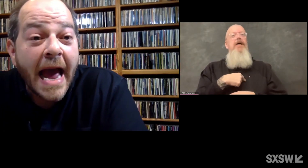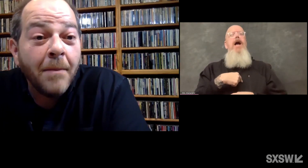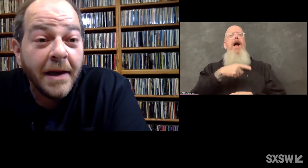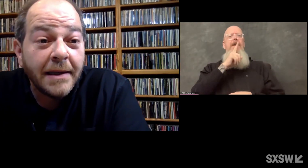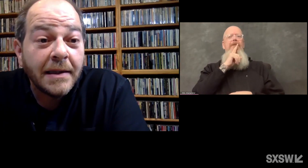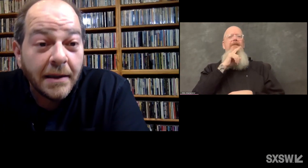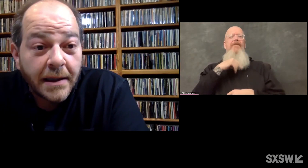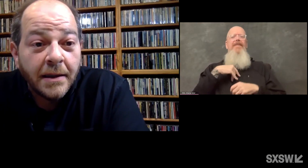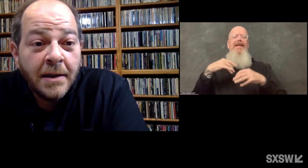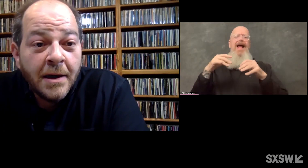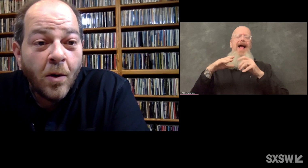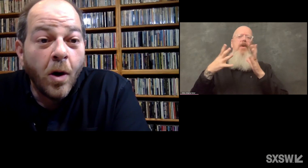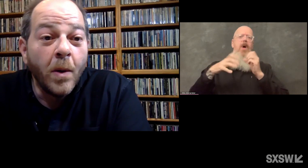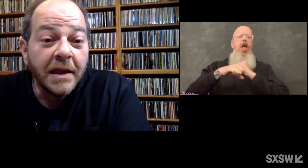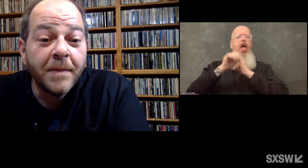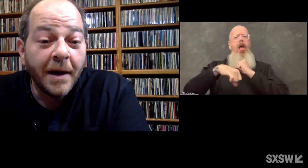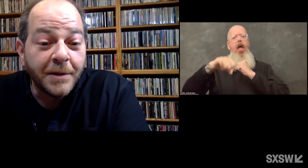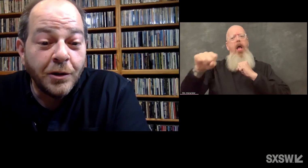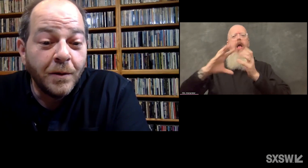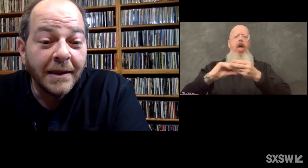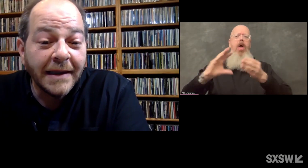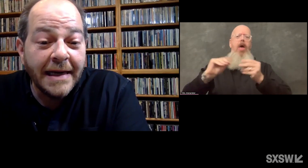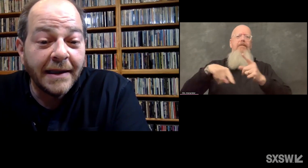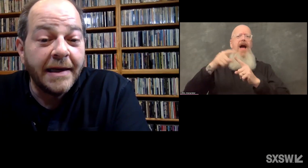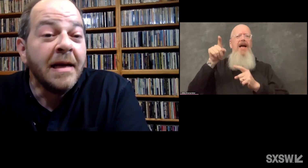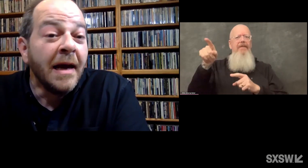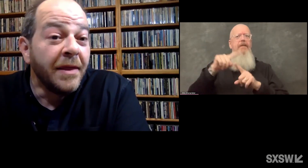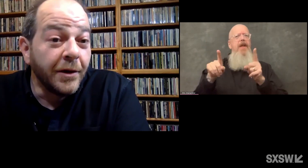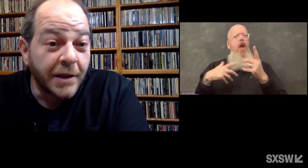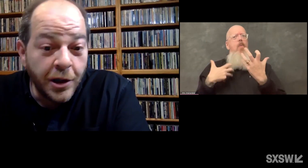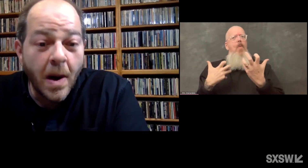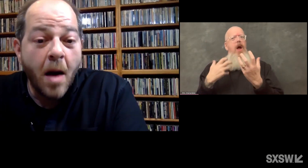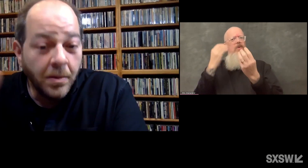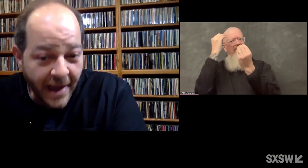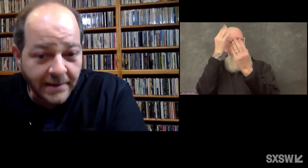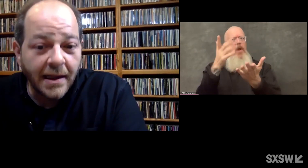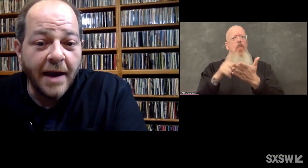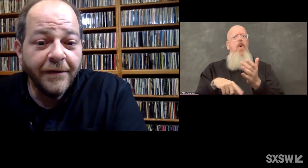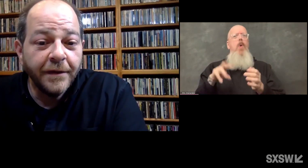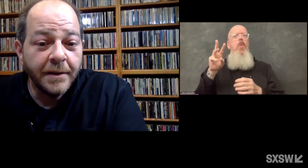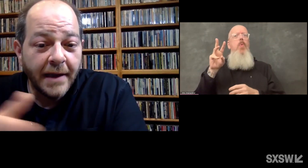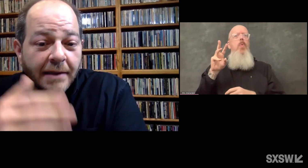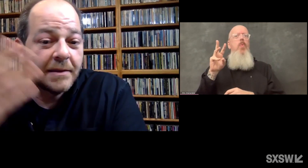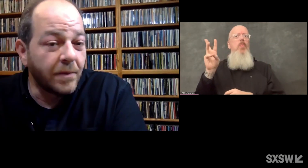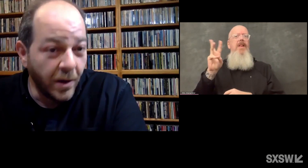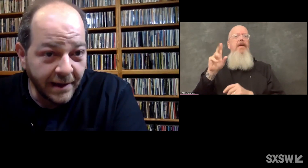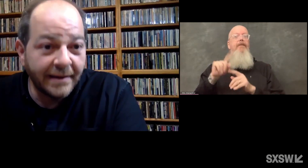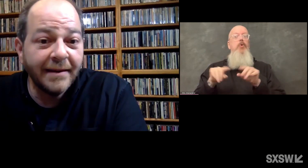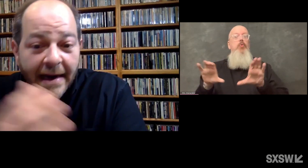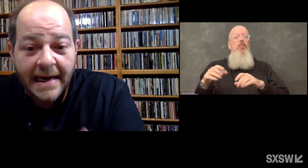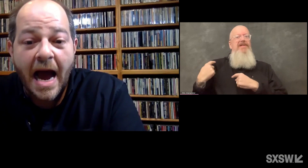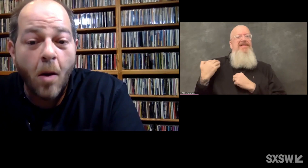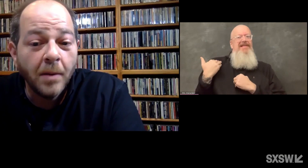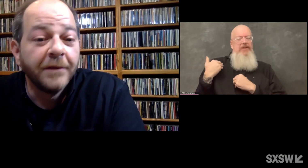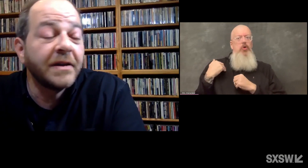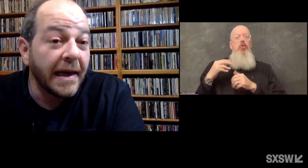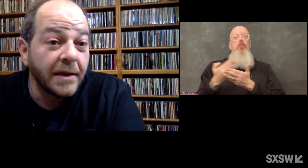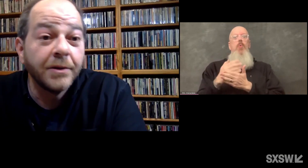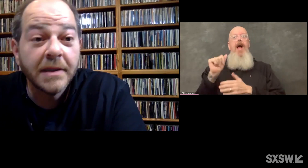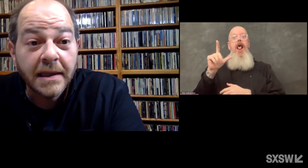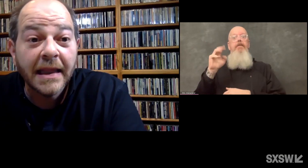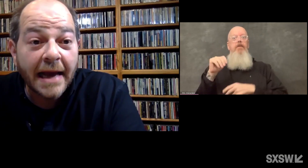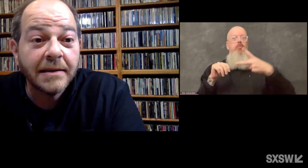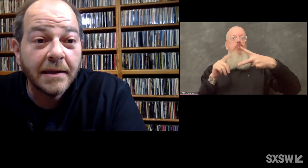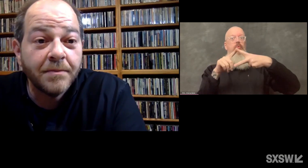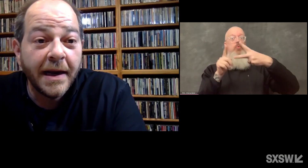but I am going to tell you what Willie's been up to lately. There's the new album, That's Life. That's Willie's second album of